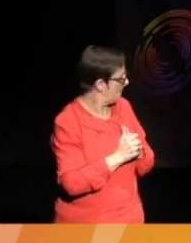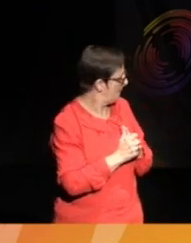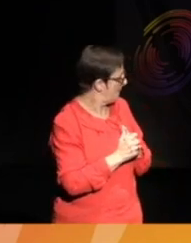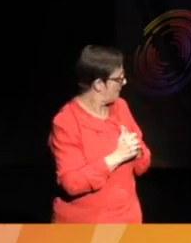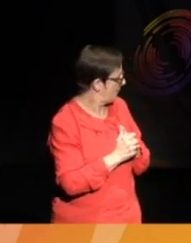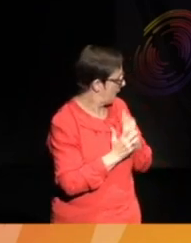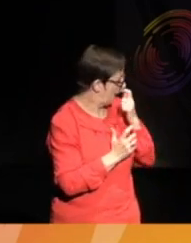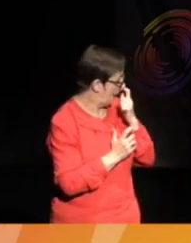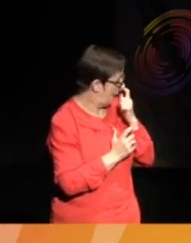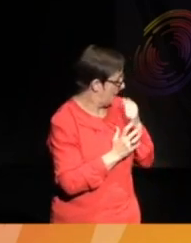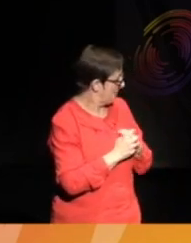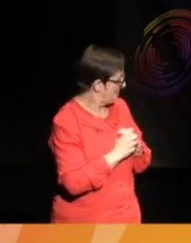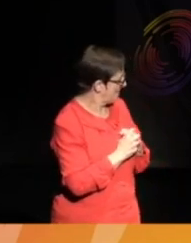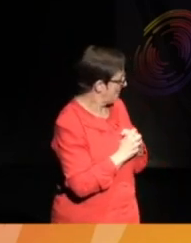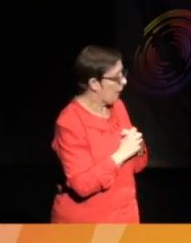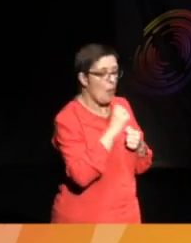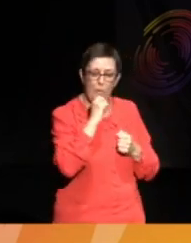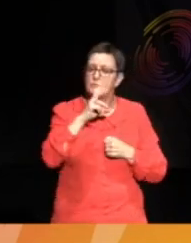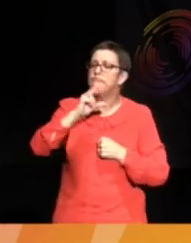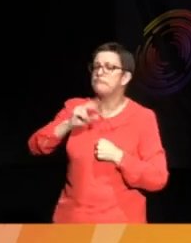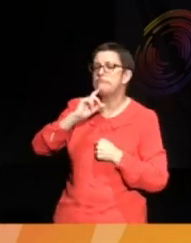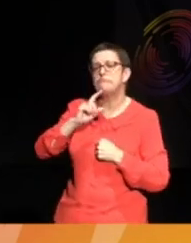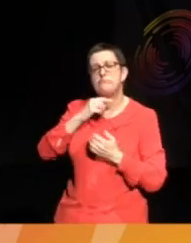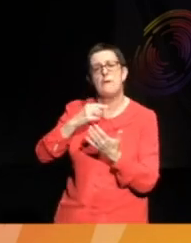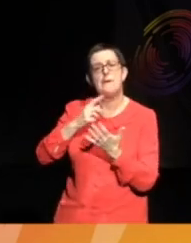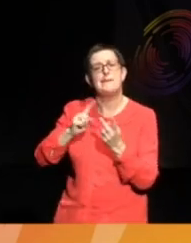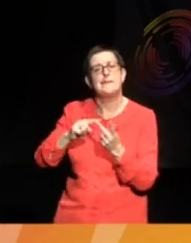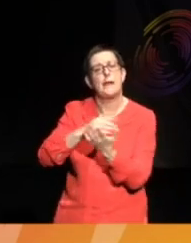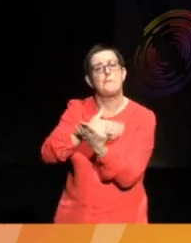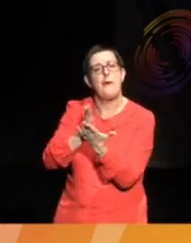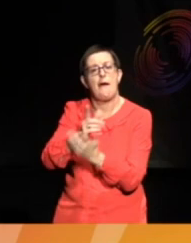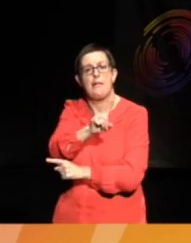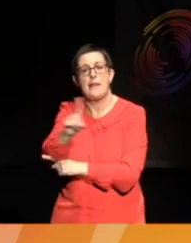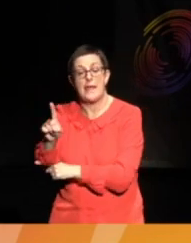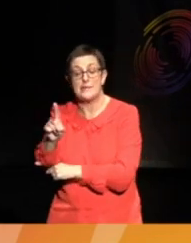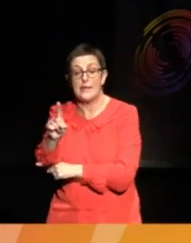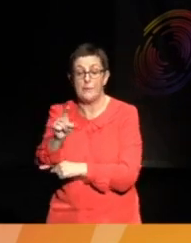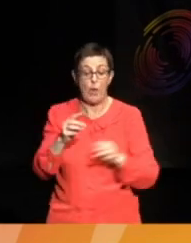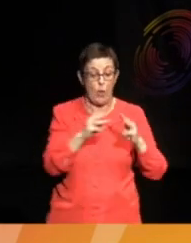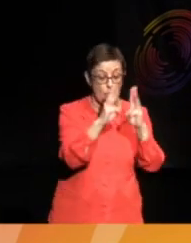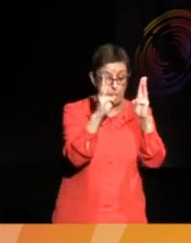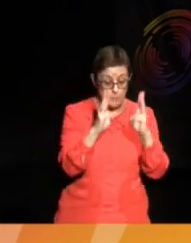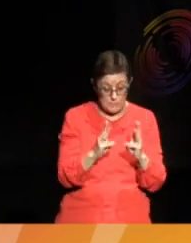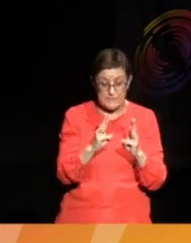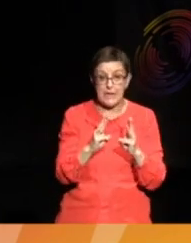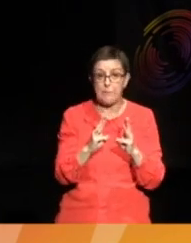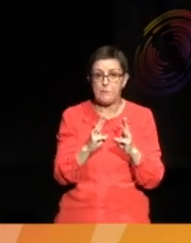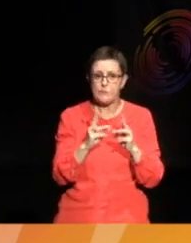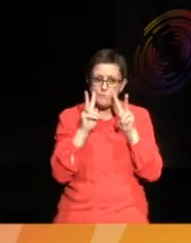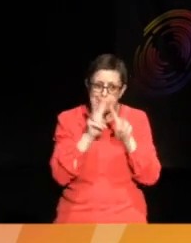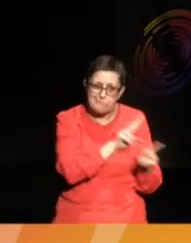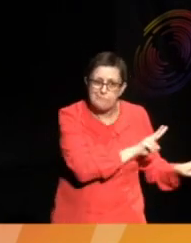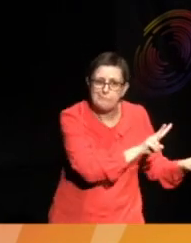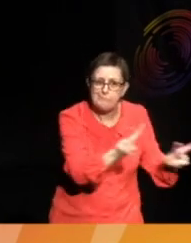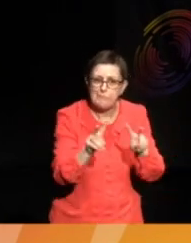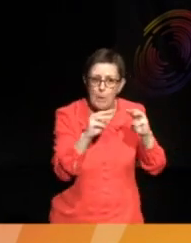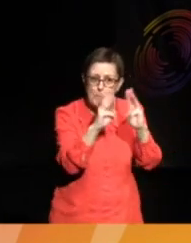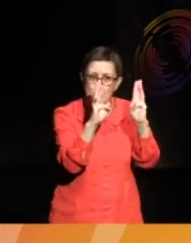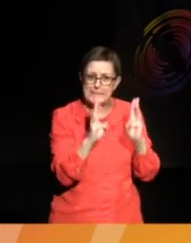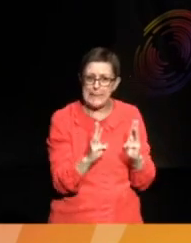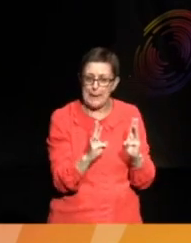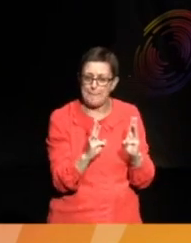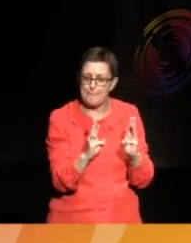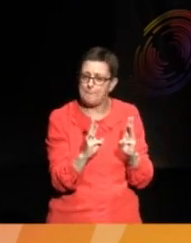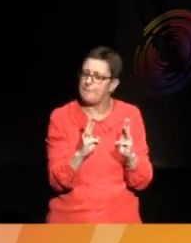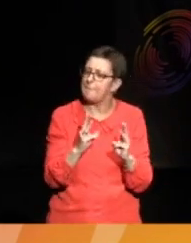Sorry about that. Fantastic. Thanks, Joelle. Well, the Museum of Museums. Okay. Tell us a bit more about what